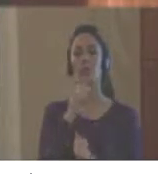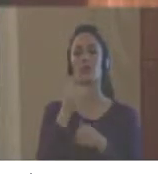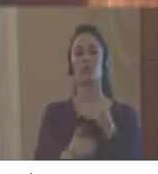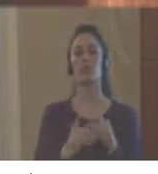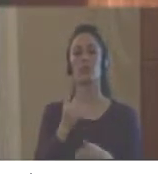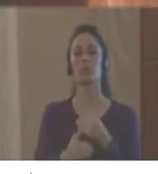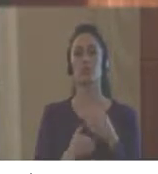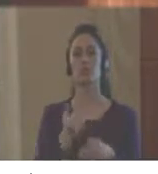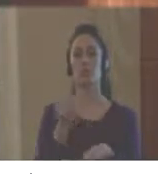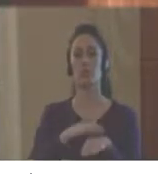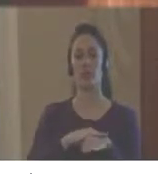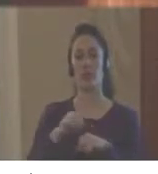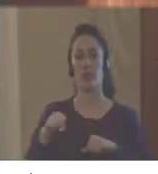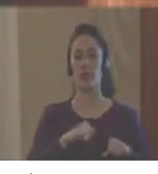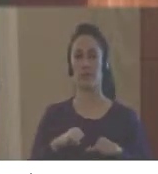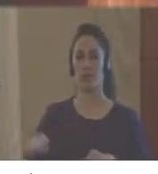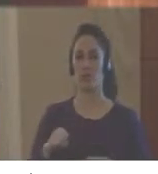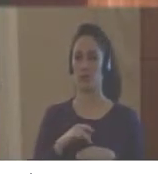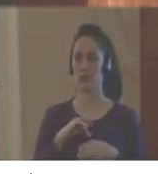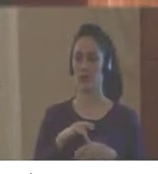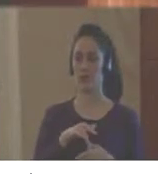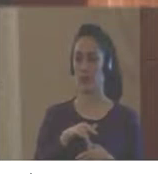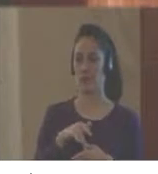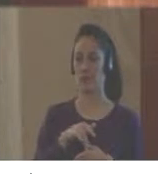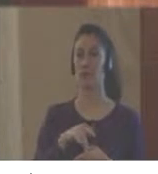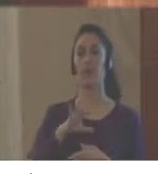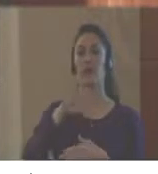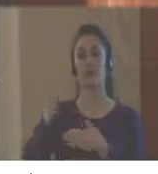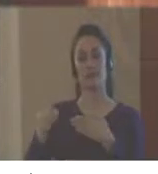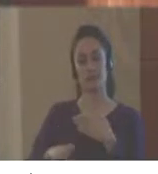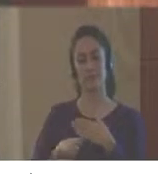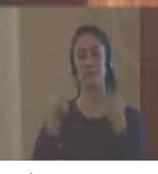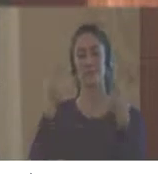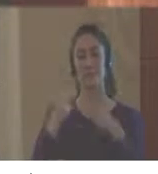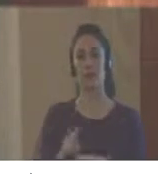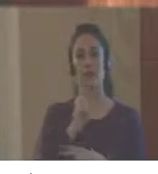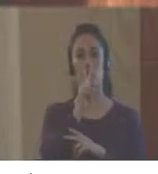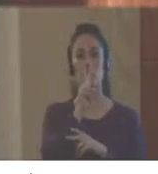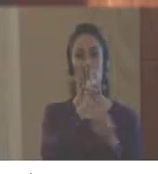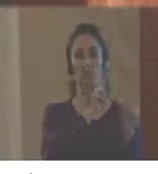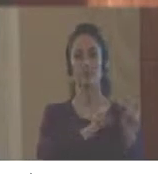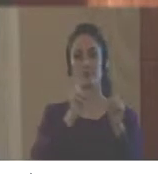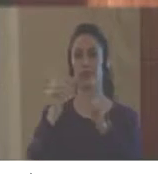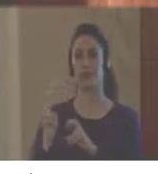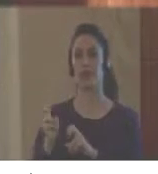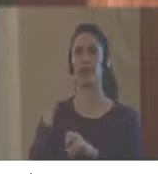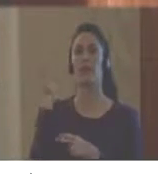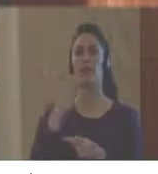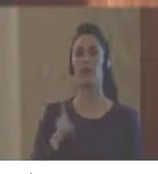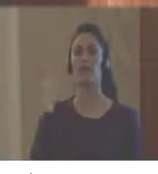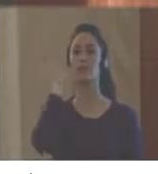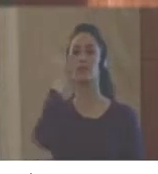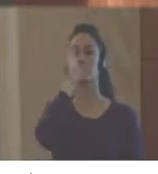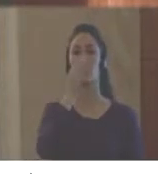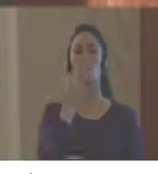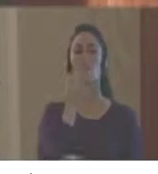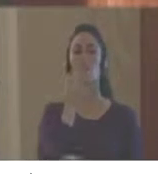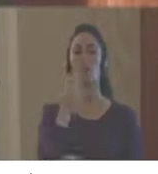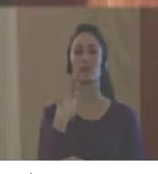of the processes of the risk management process. Complementing these types of definitions, we are also looking for